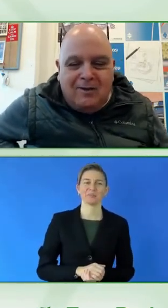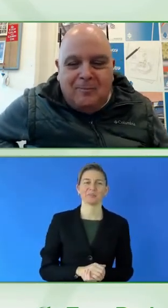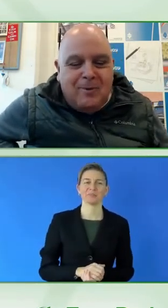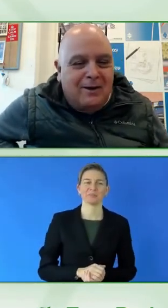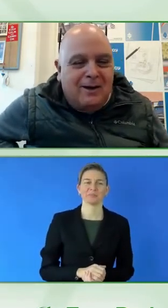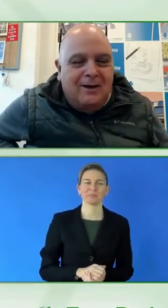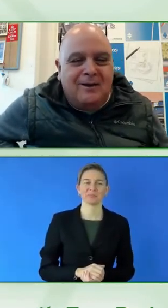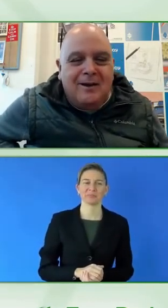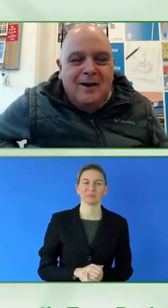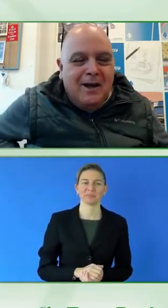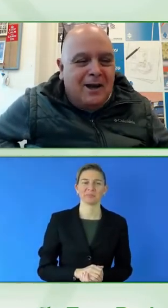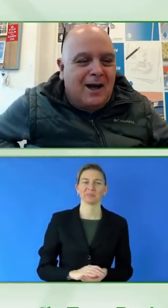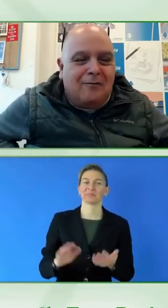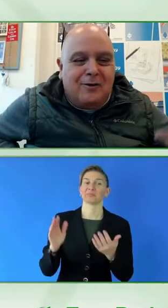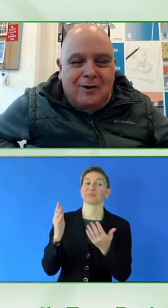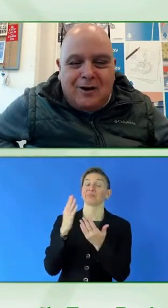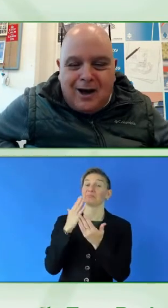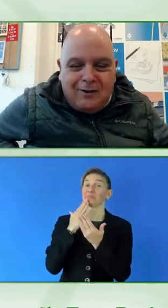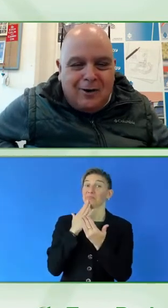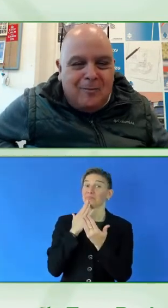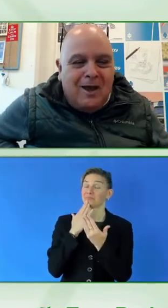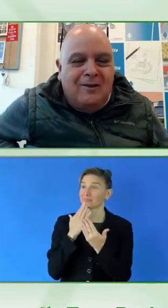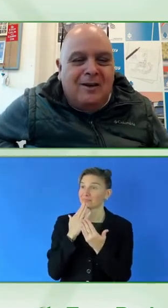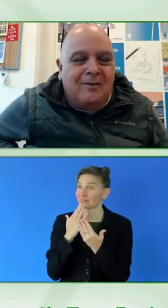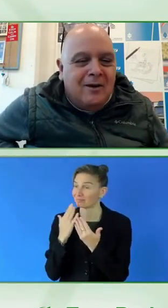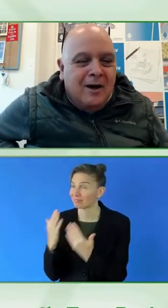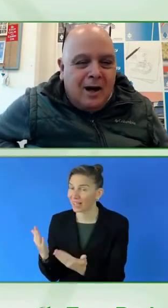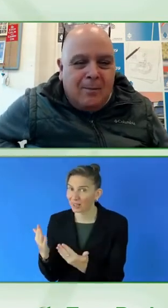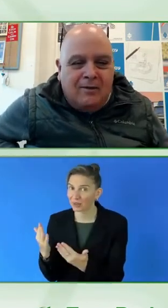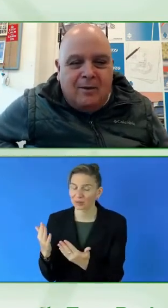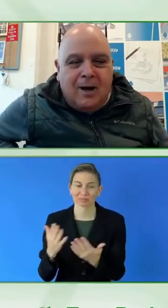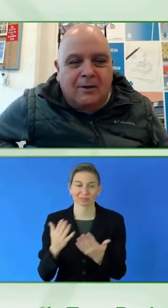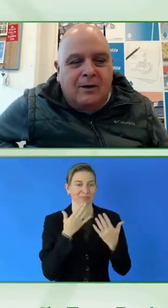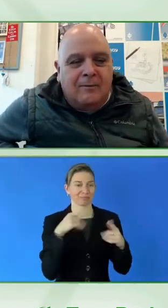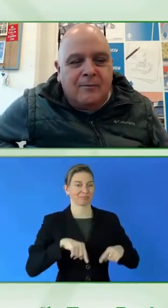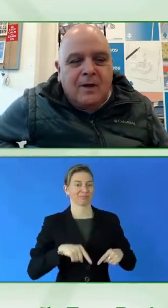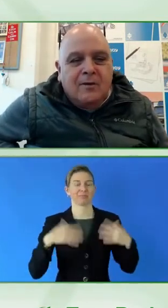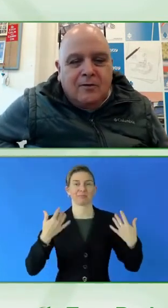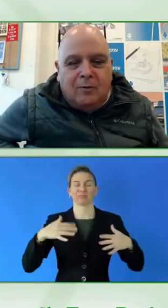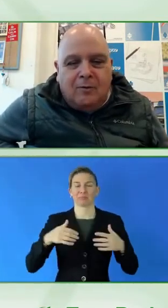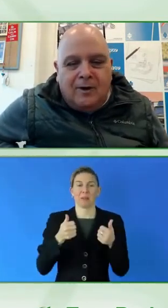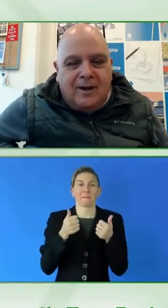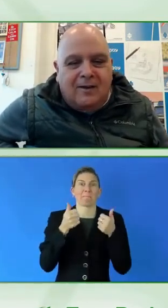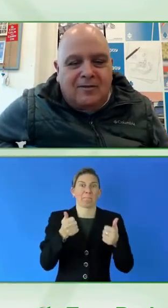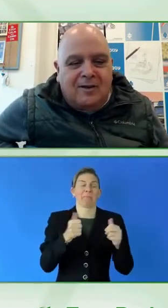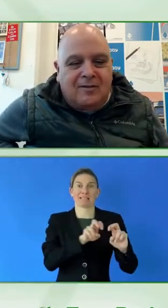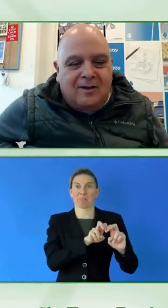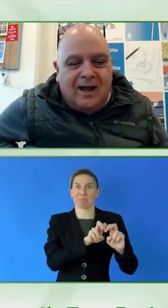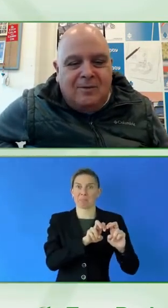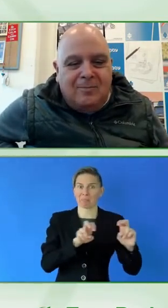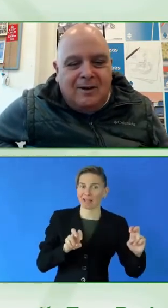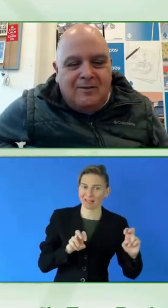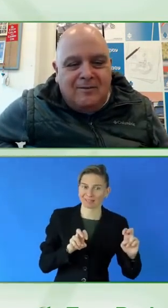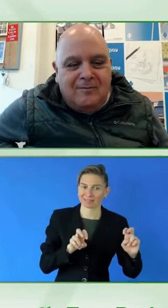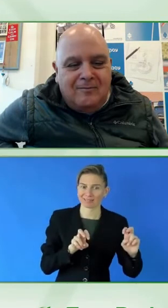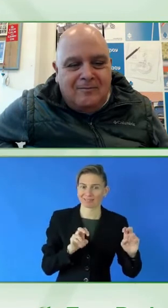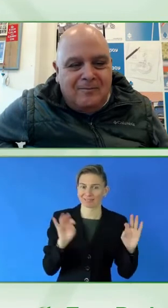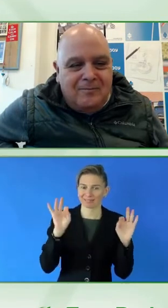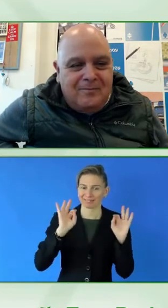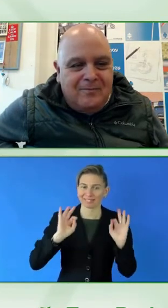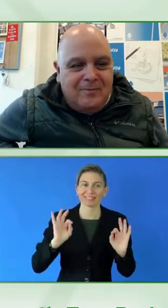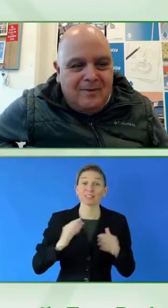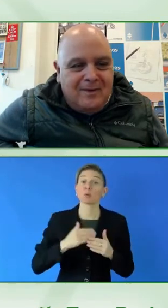amazing panel. And after other amazing models. next slide, please.